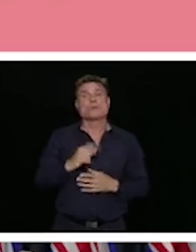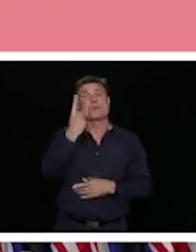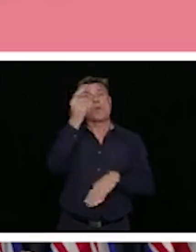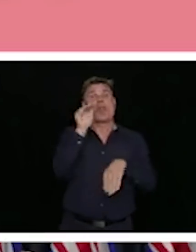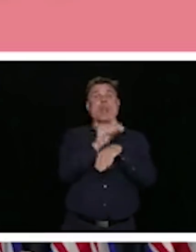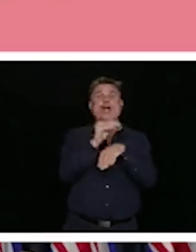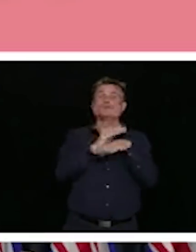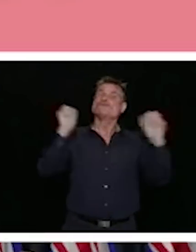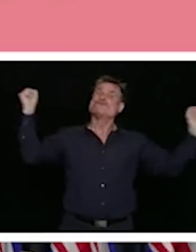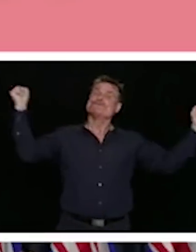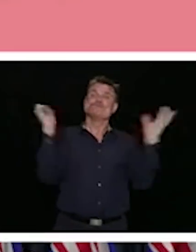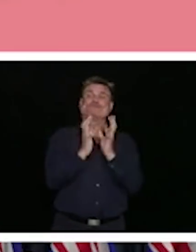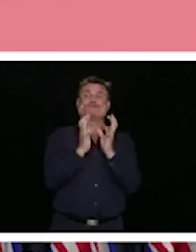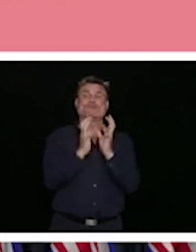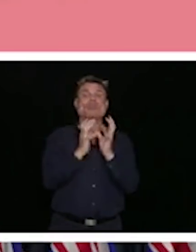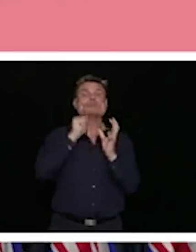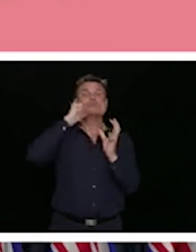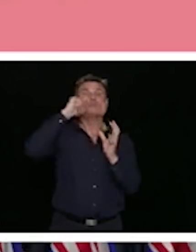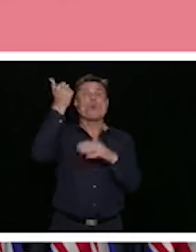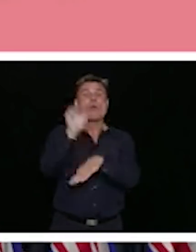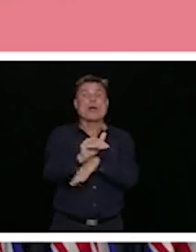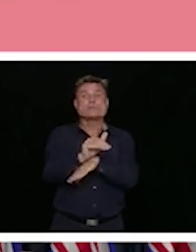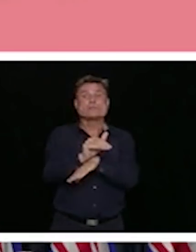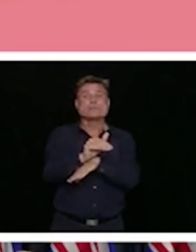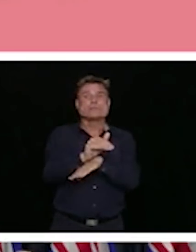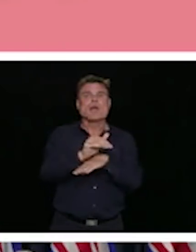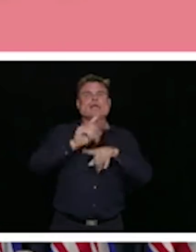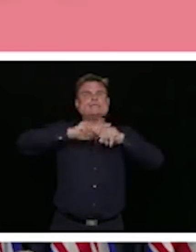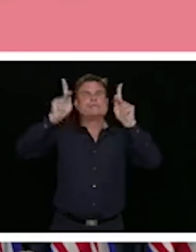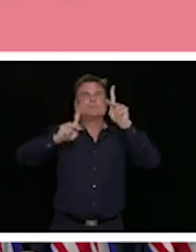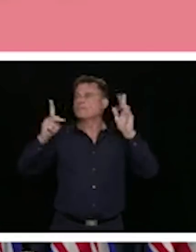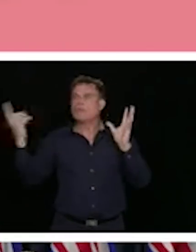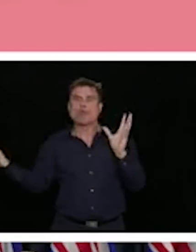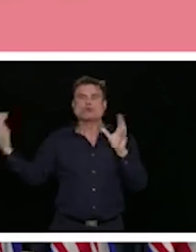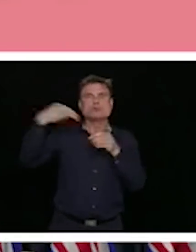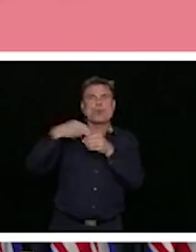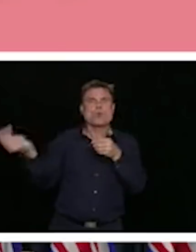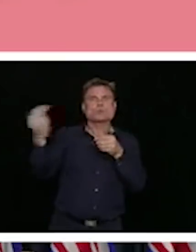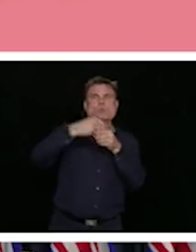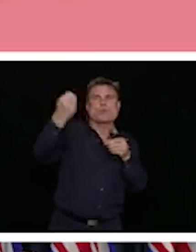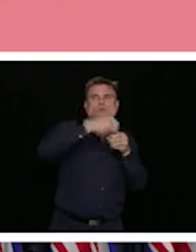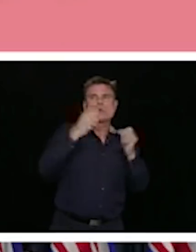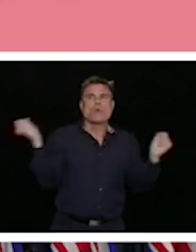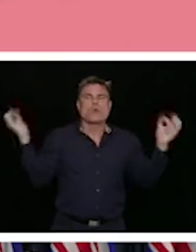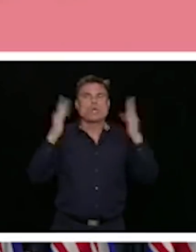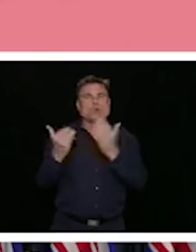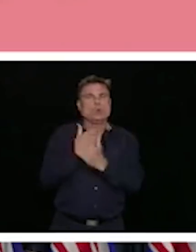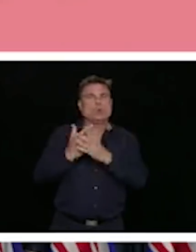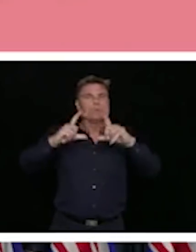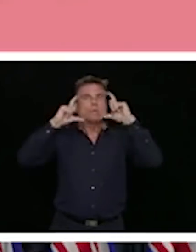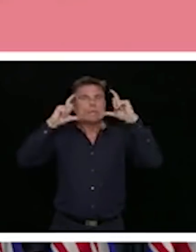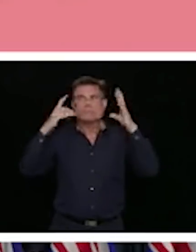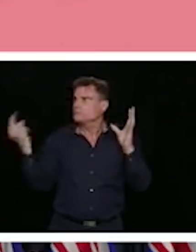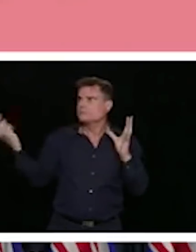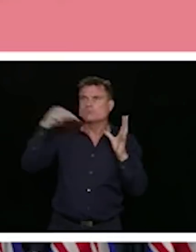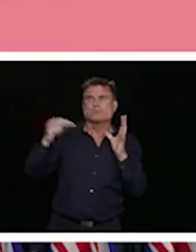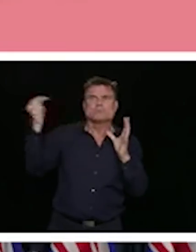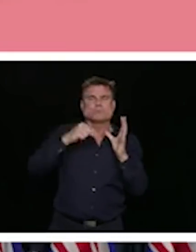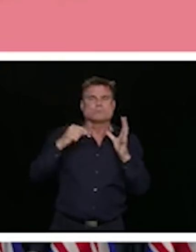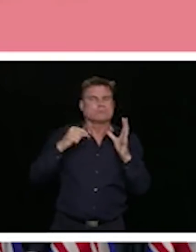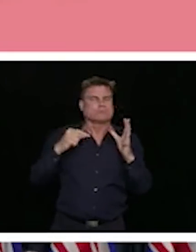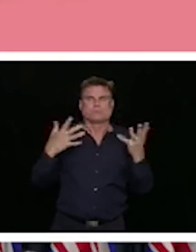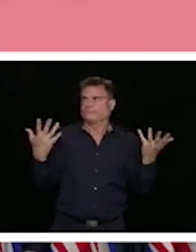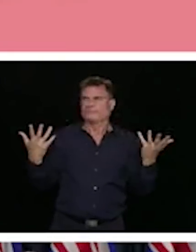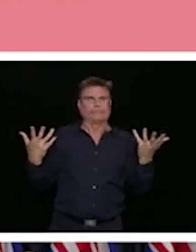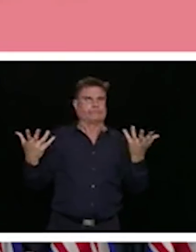And those are the situations where we can pass this virus on. And it's very challenging for our teams in public health to find all